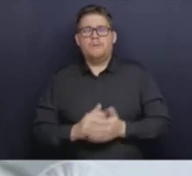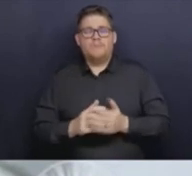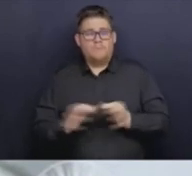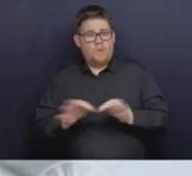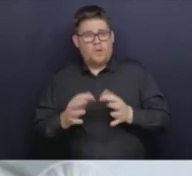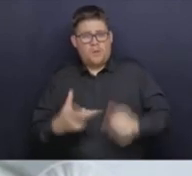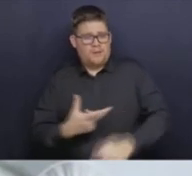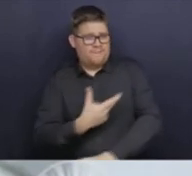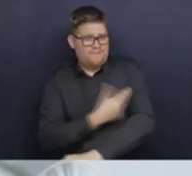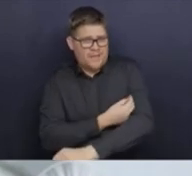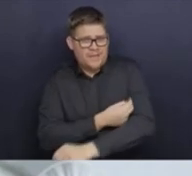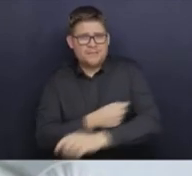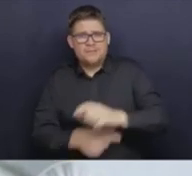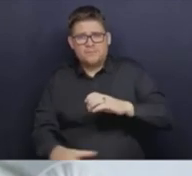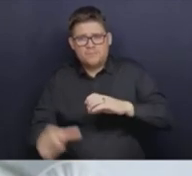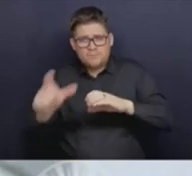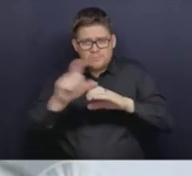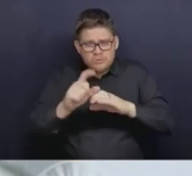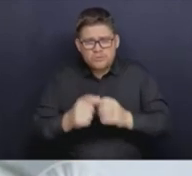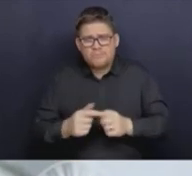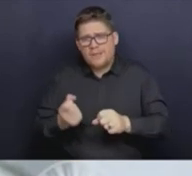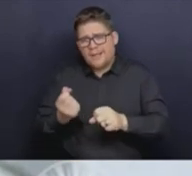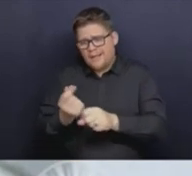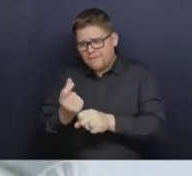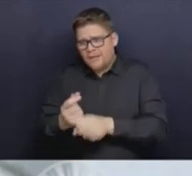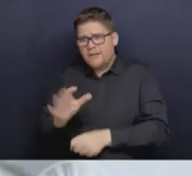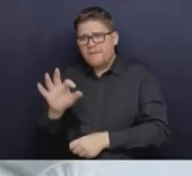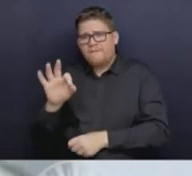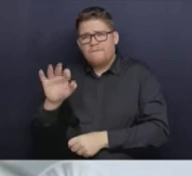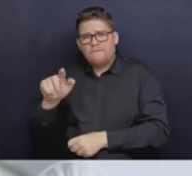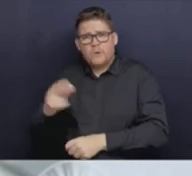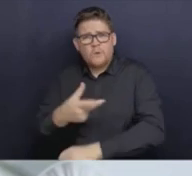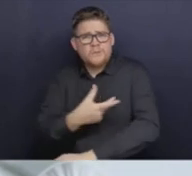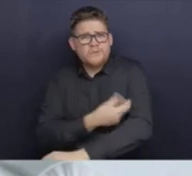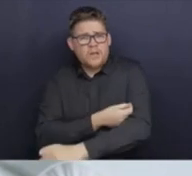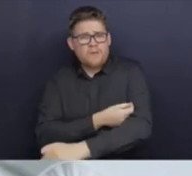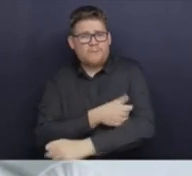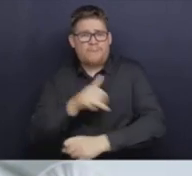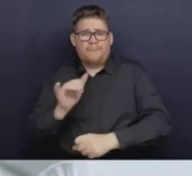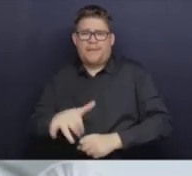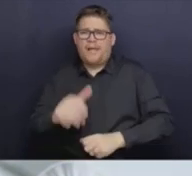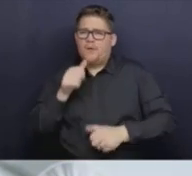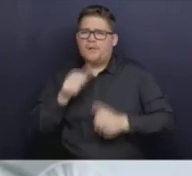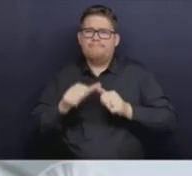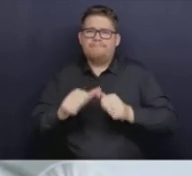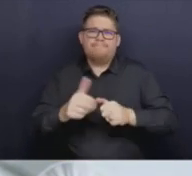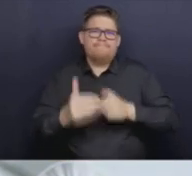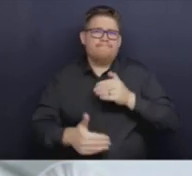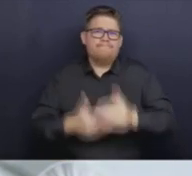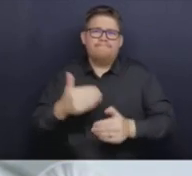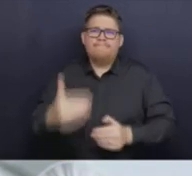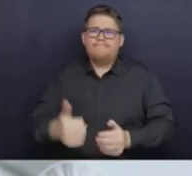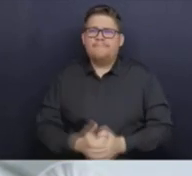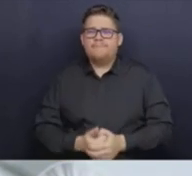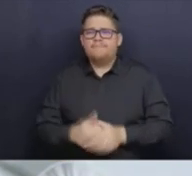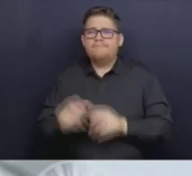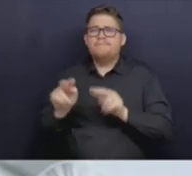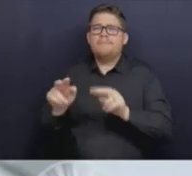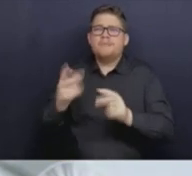I think we just need to keep on watching and we'll see what happens in the next little while.